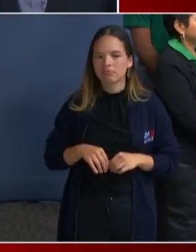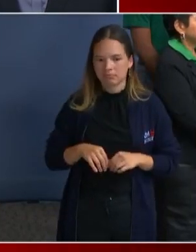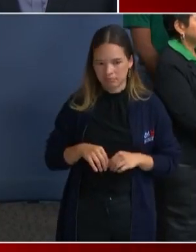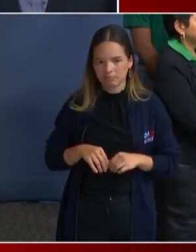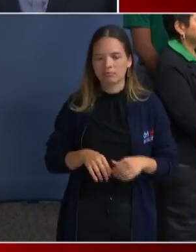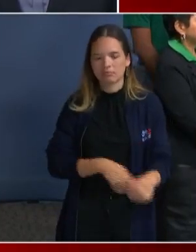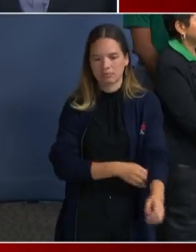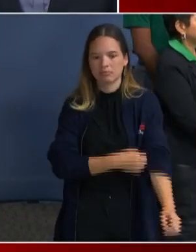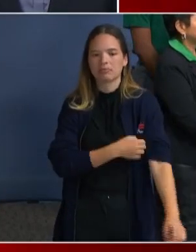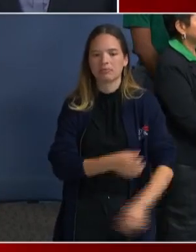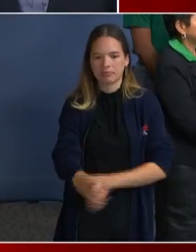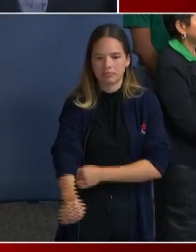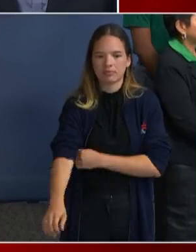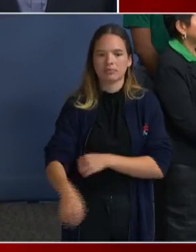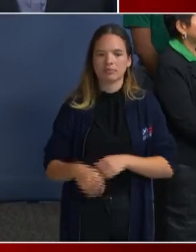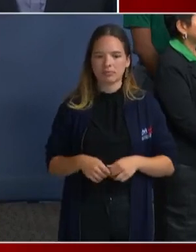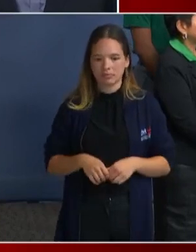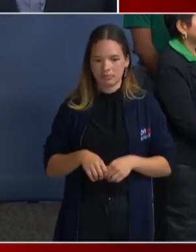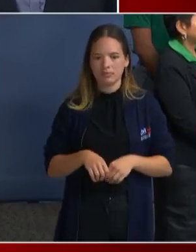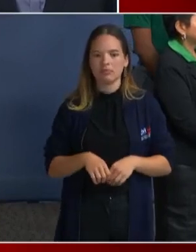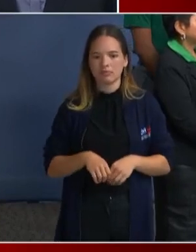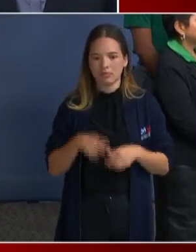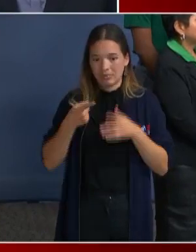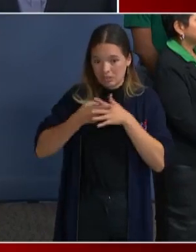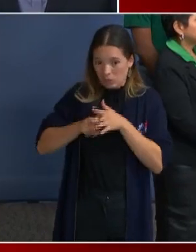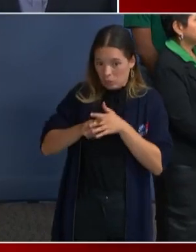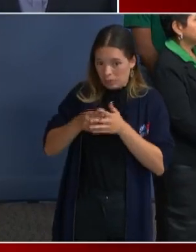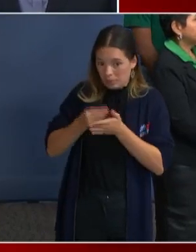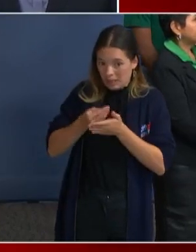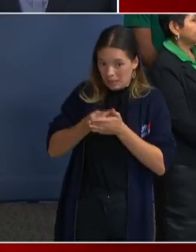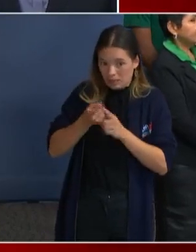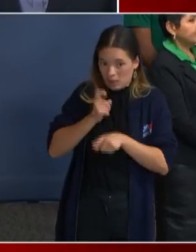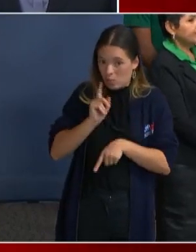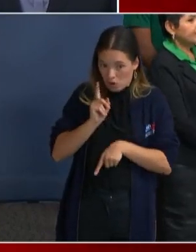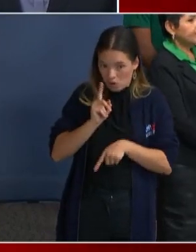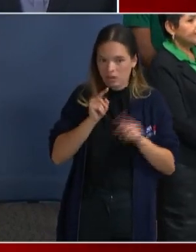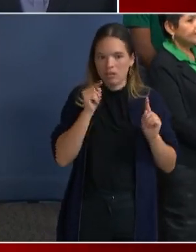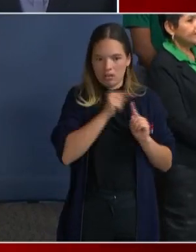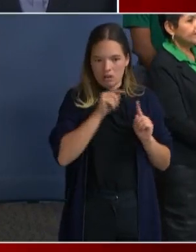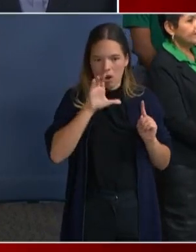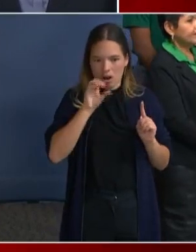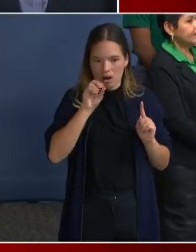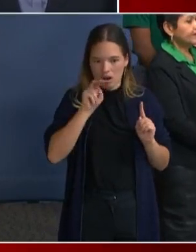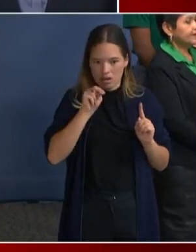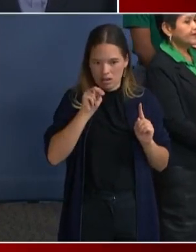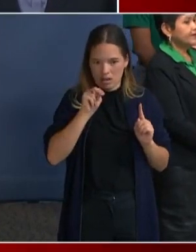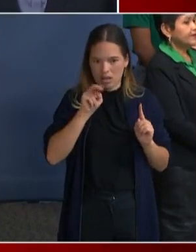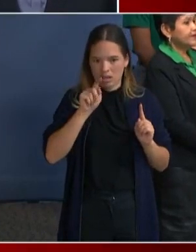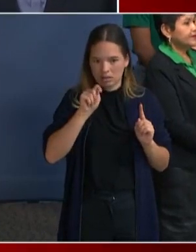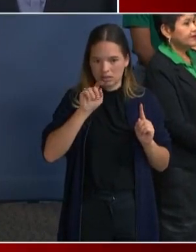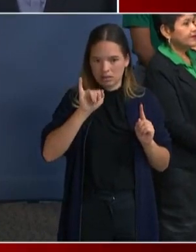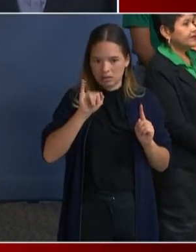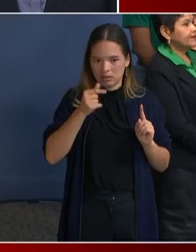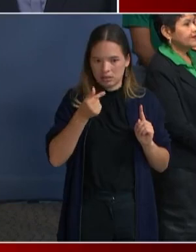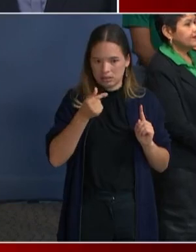cash, really represents how much we think it will get started to have a contract staff,